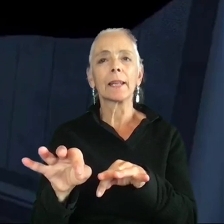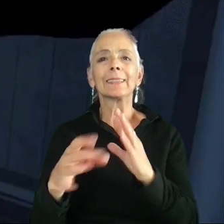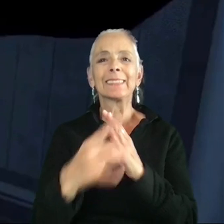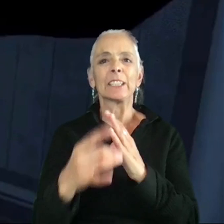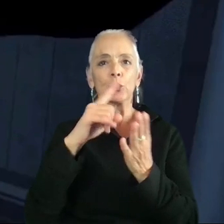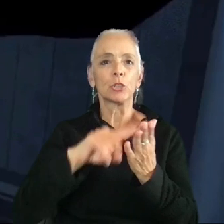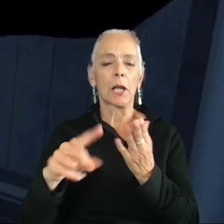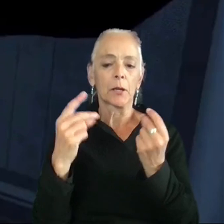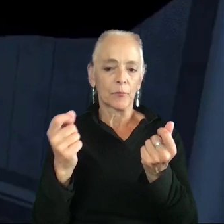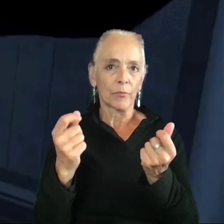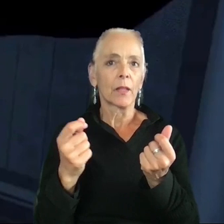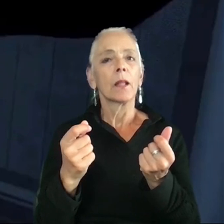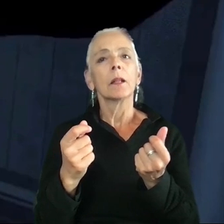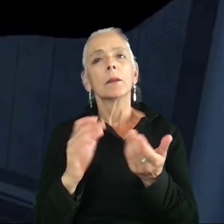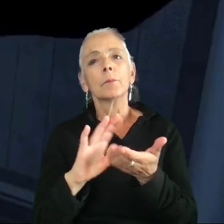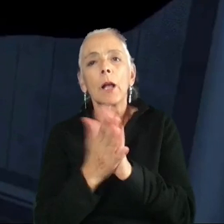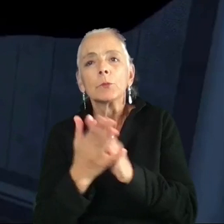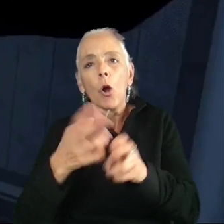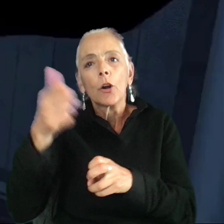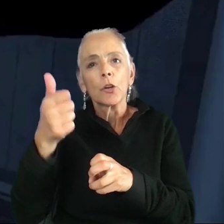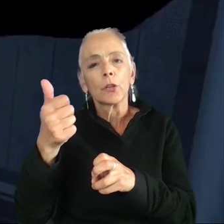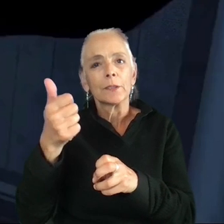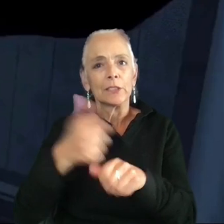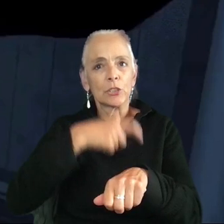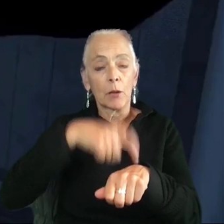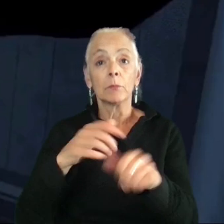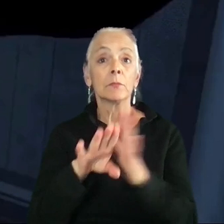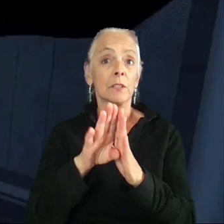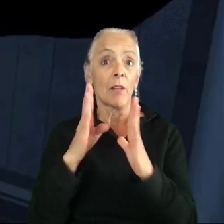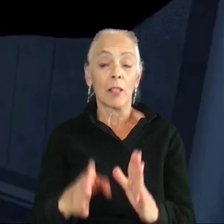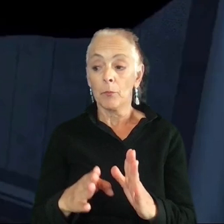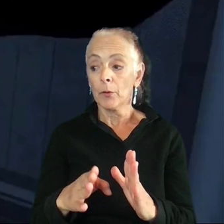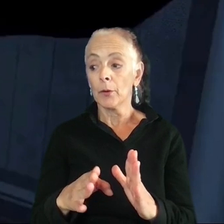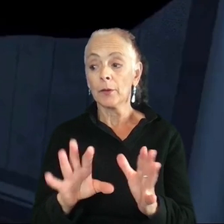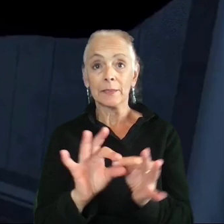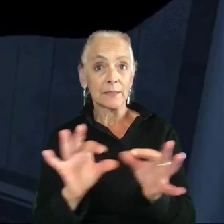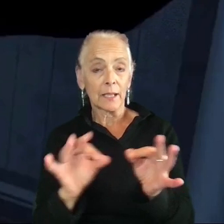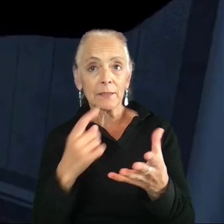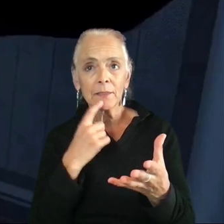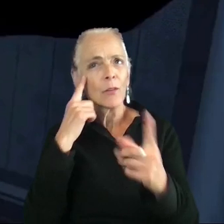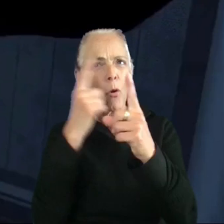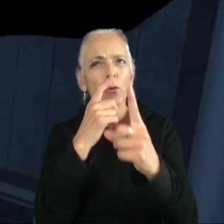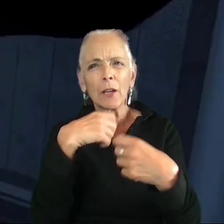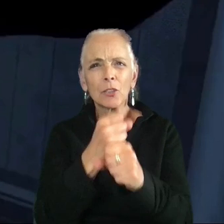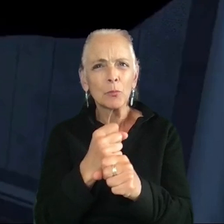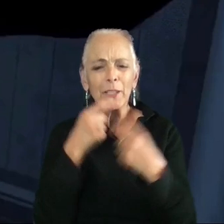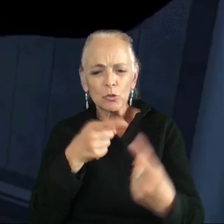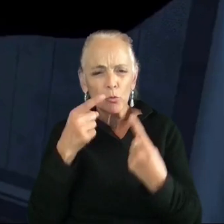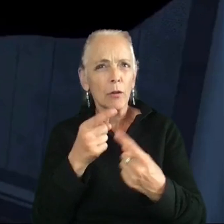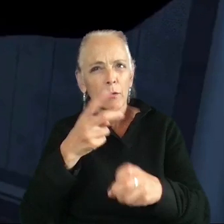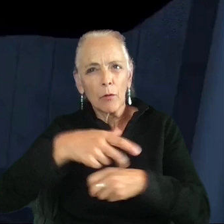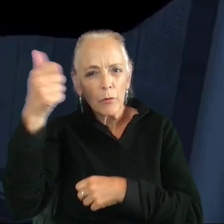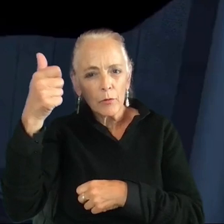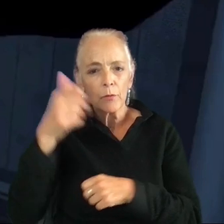becomes kind of progressively harder every single time. The developer notes in the quote, The goal isn't to make struggling harder or make